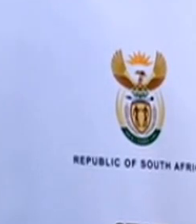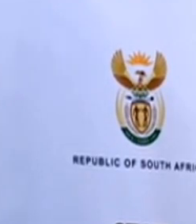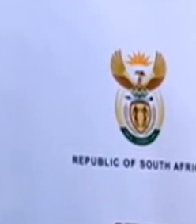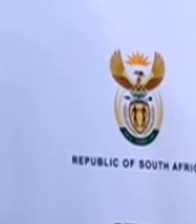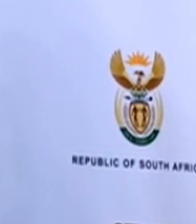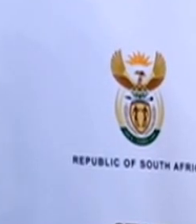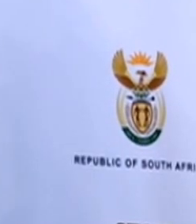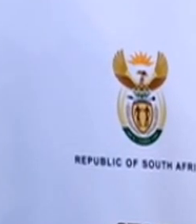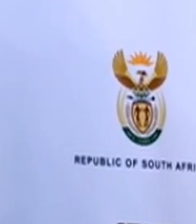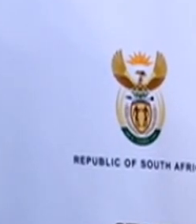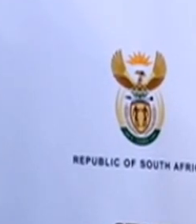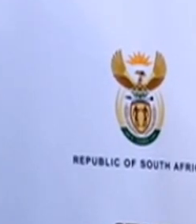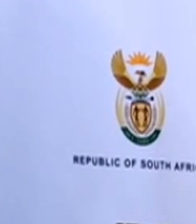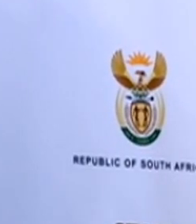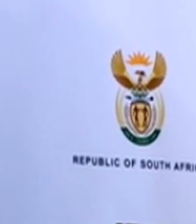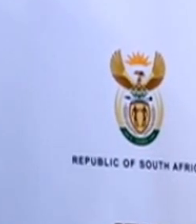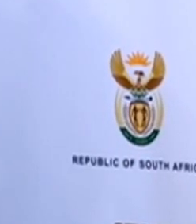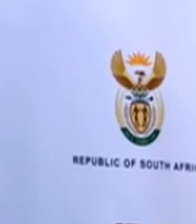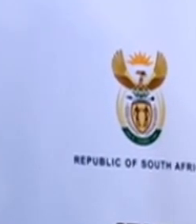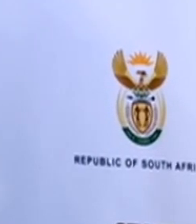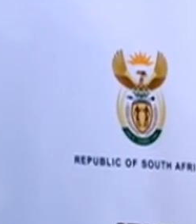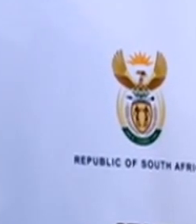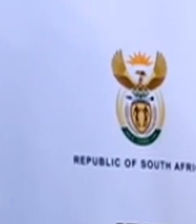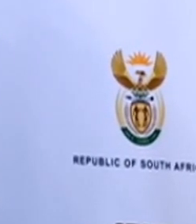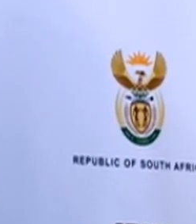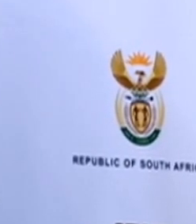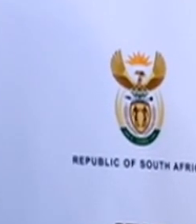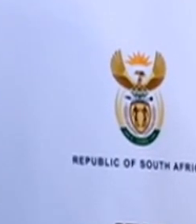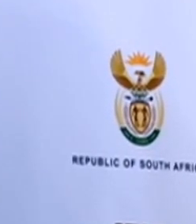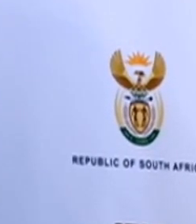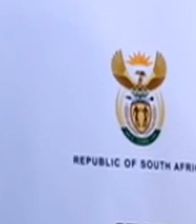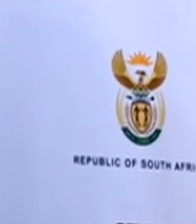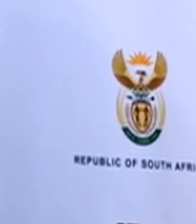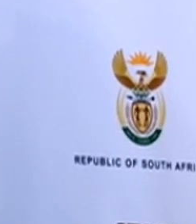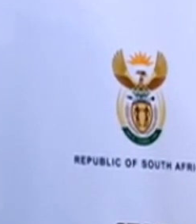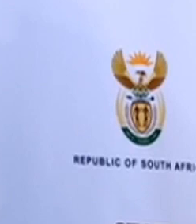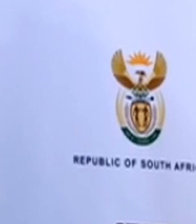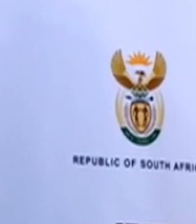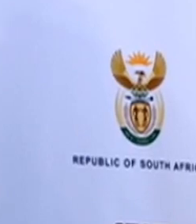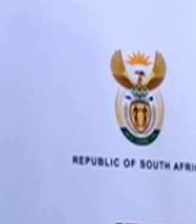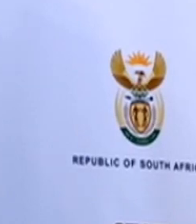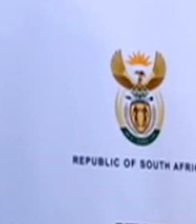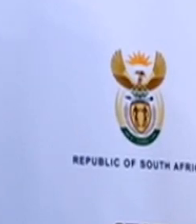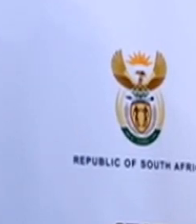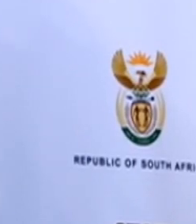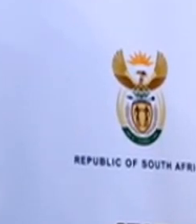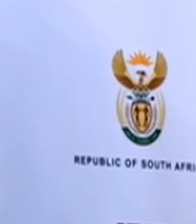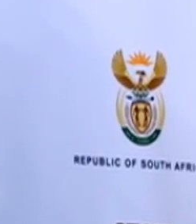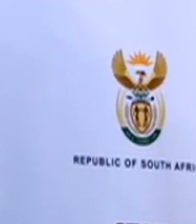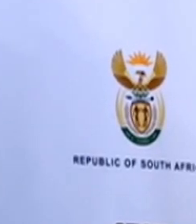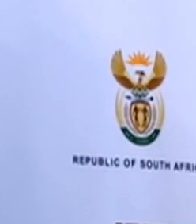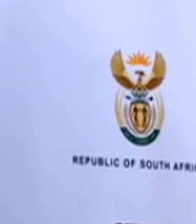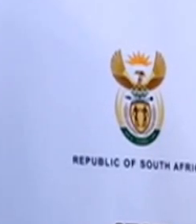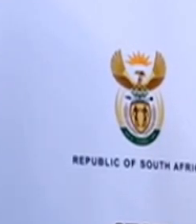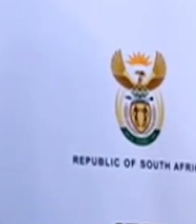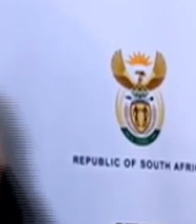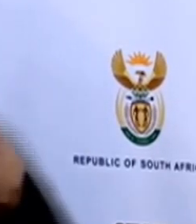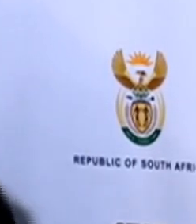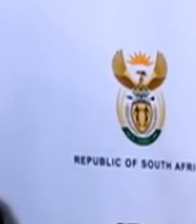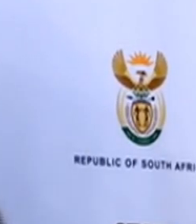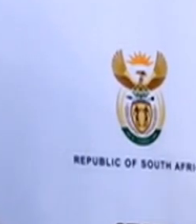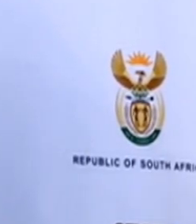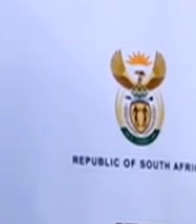Josie Palmer, after that conference, they wrote a letter to the leadership of the ANC. And